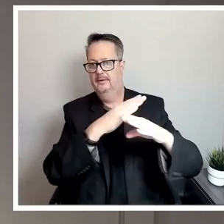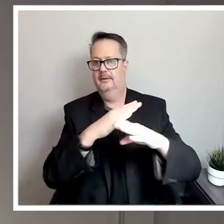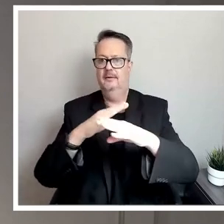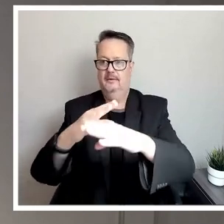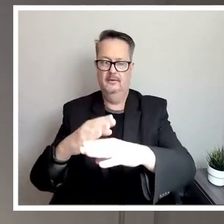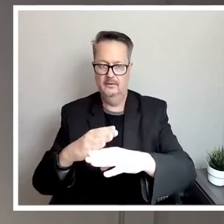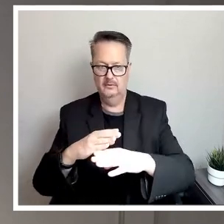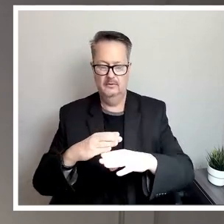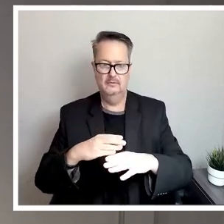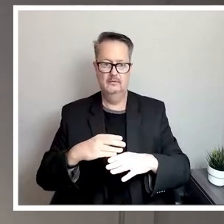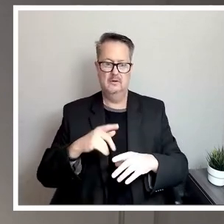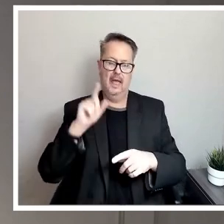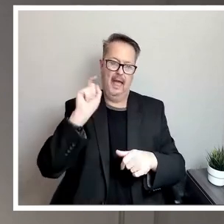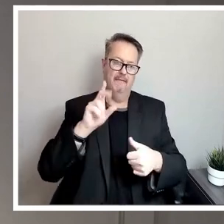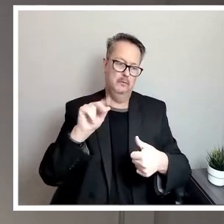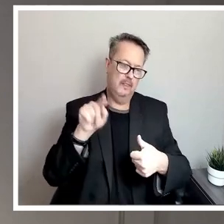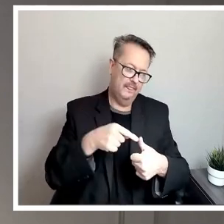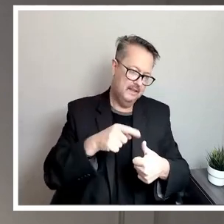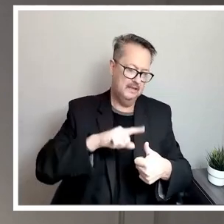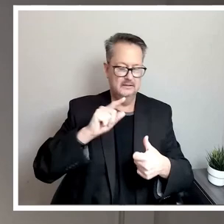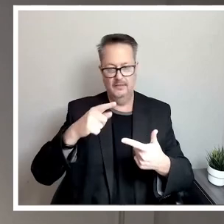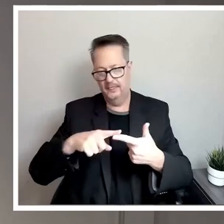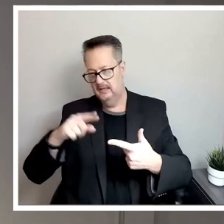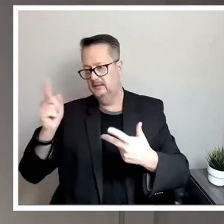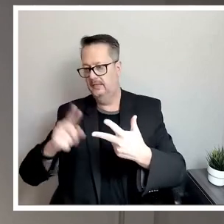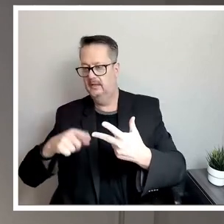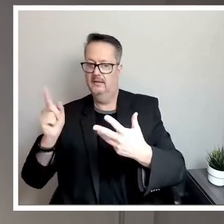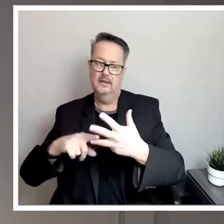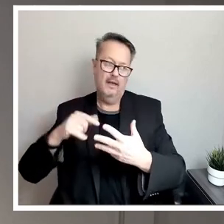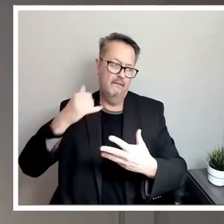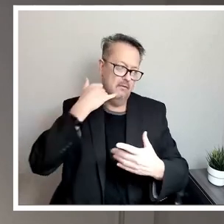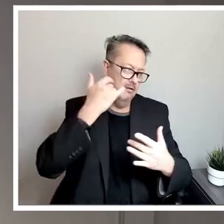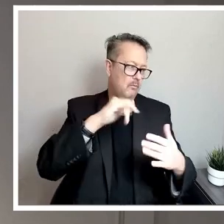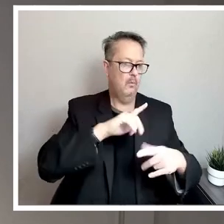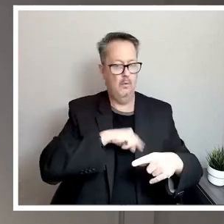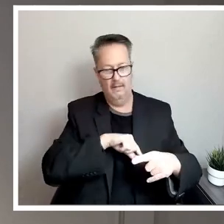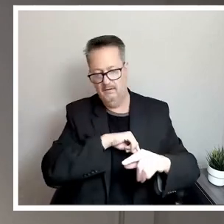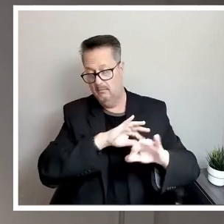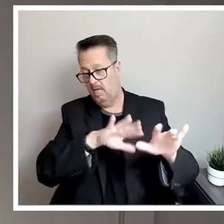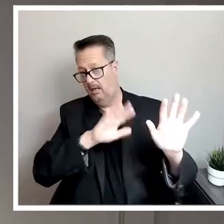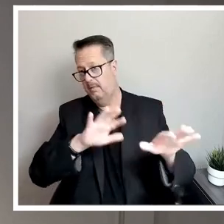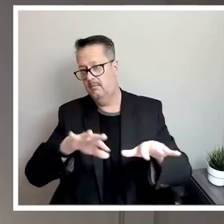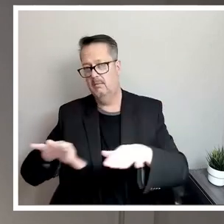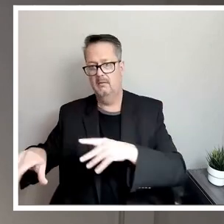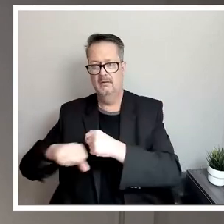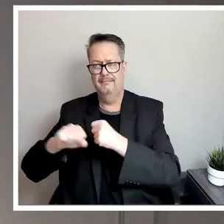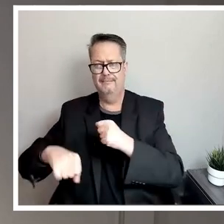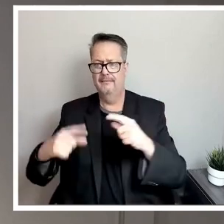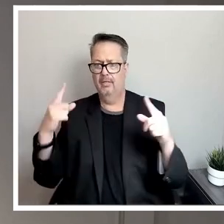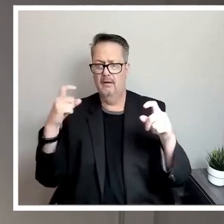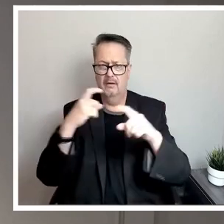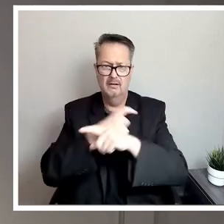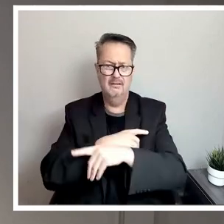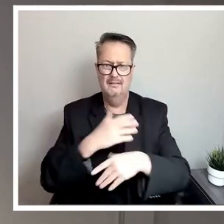that you have to do this, and you have to do that, and you have to qualify for this and that. And there's so many